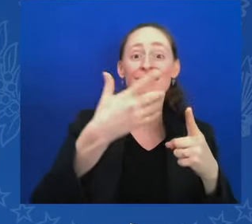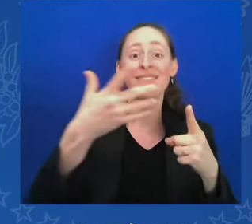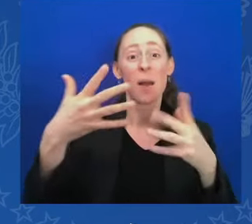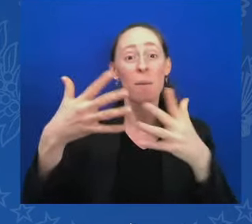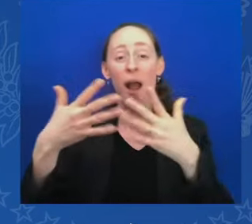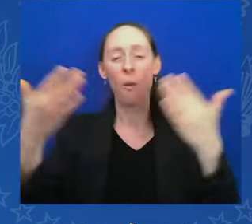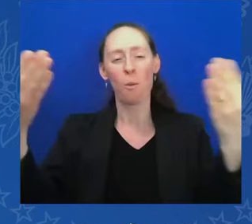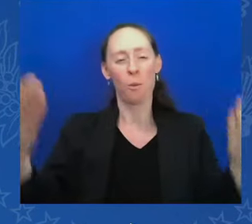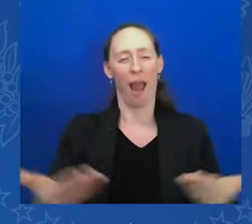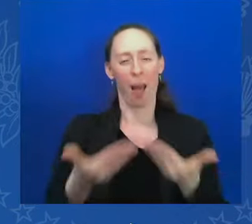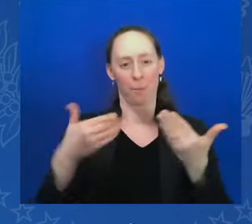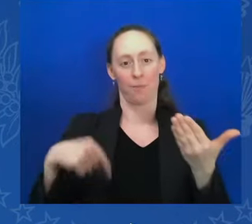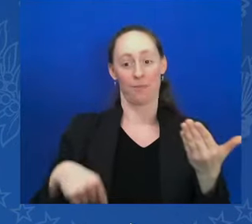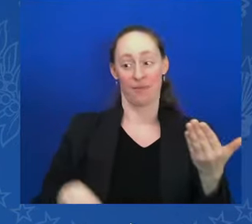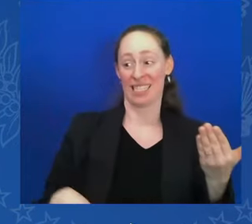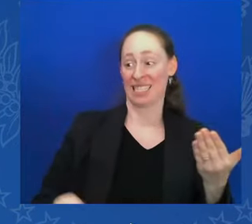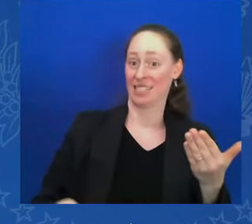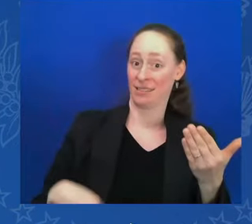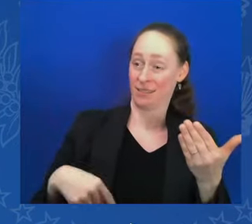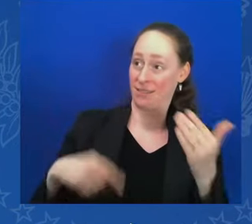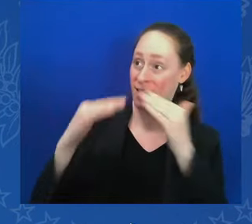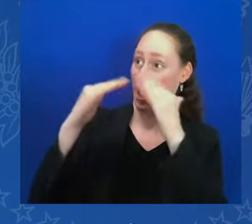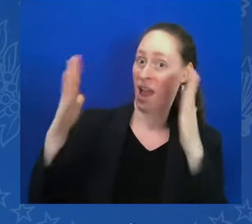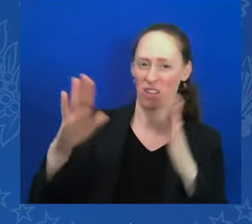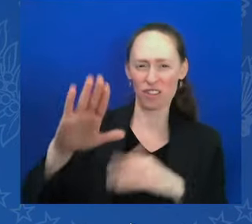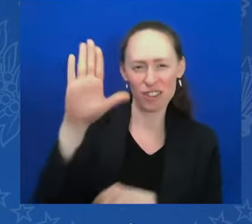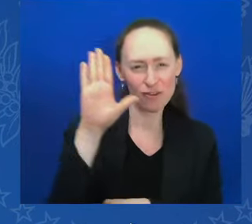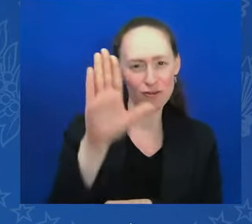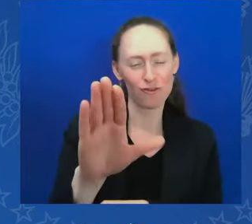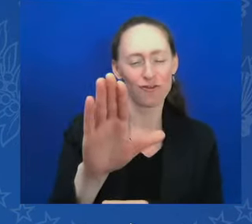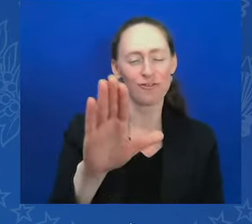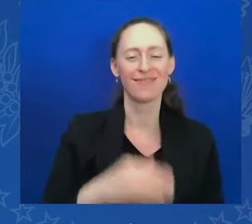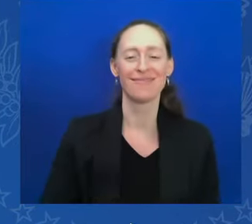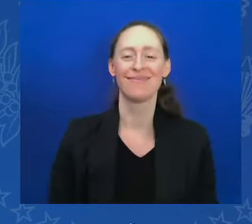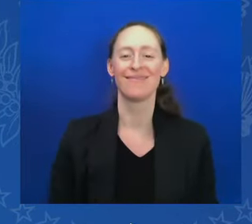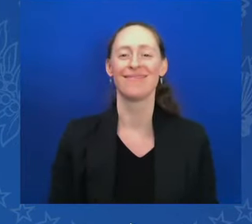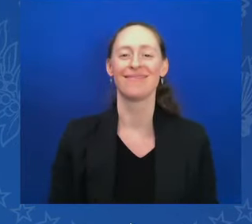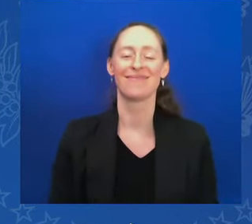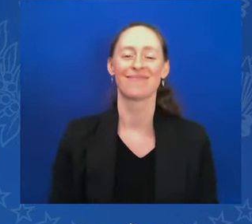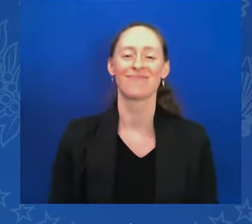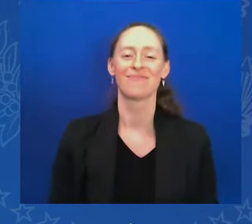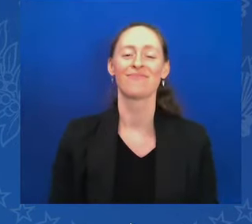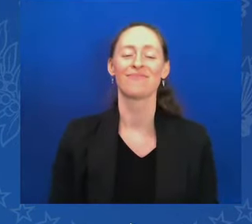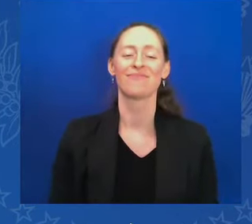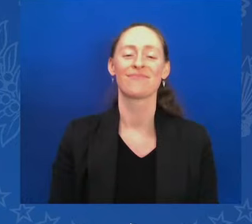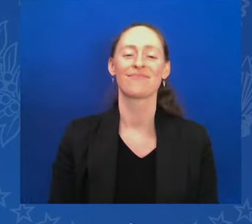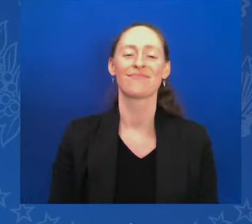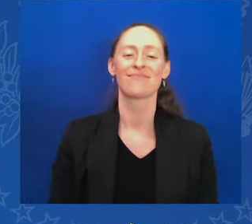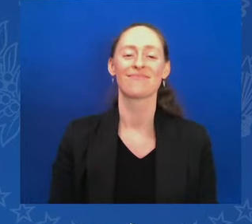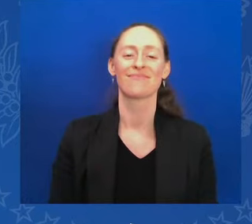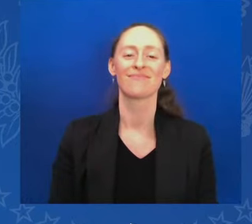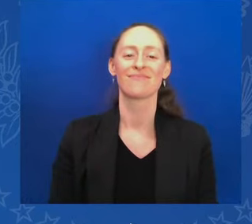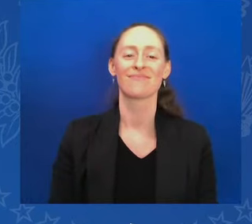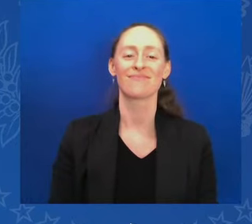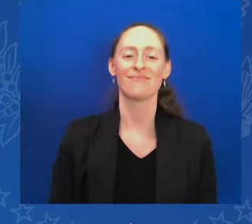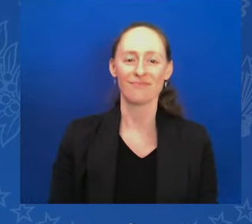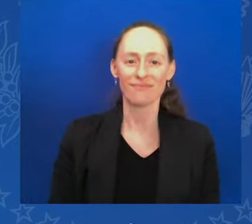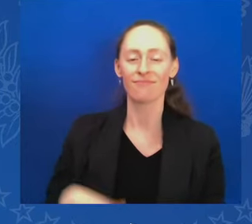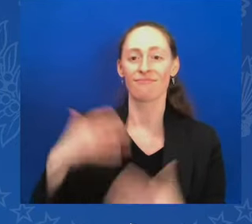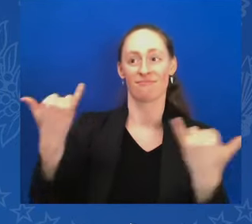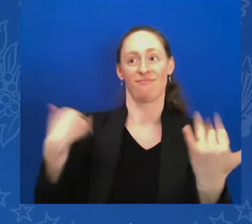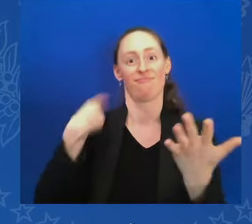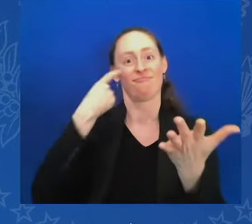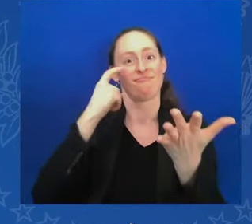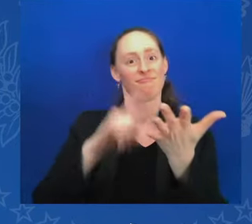here and why this house is here. Today, we celebrate 203 years of Greek independence. 203 years. And we